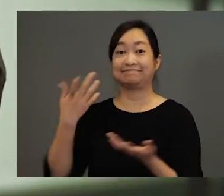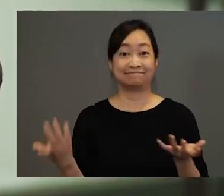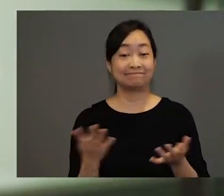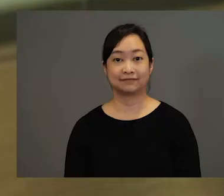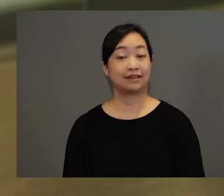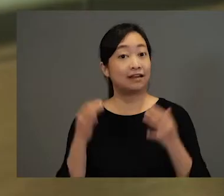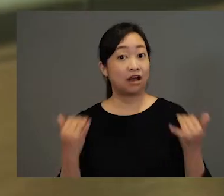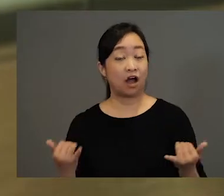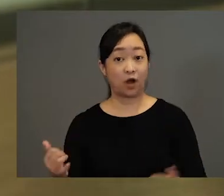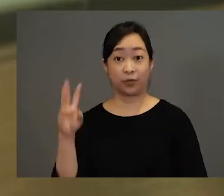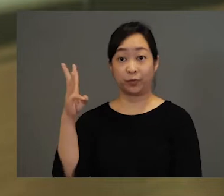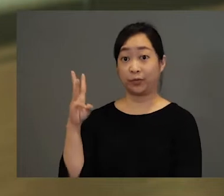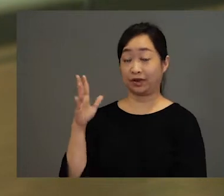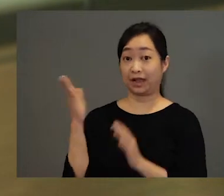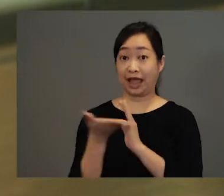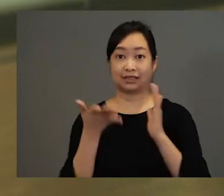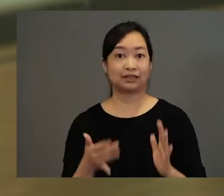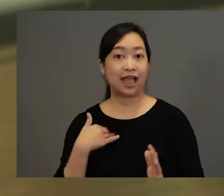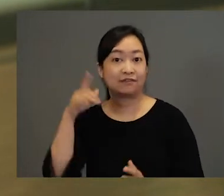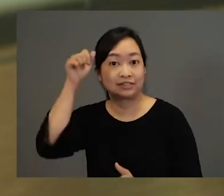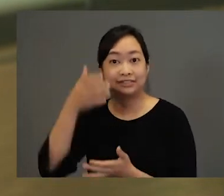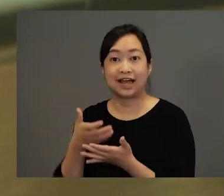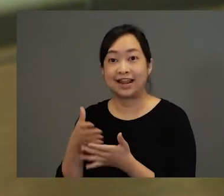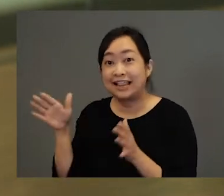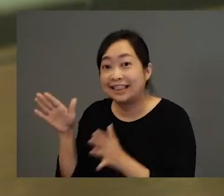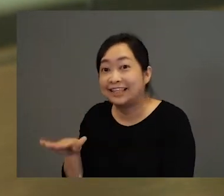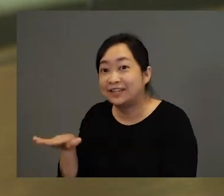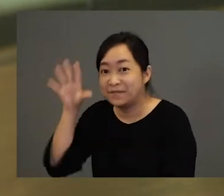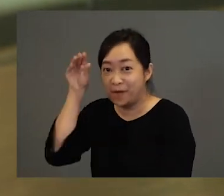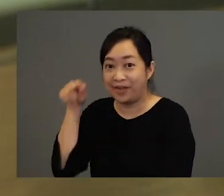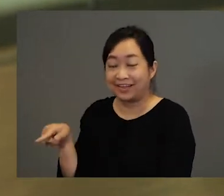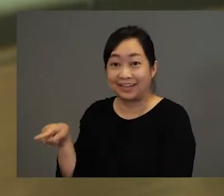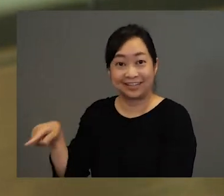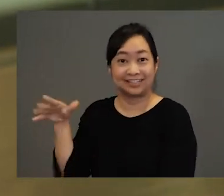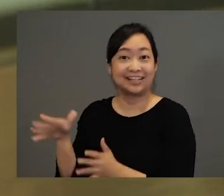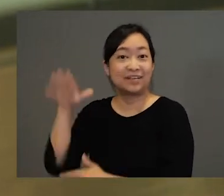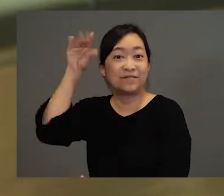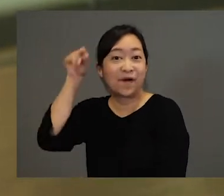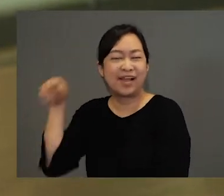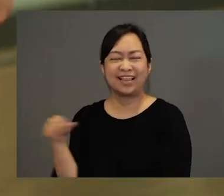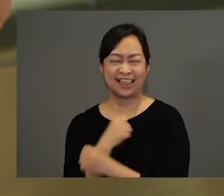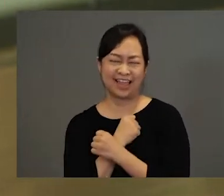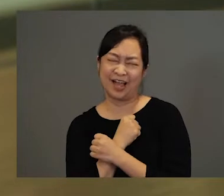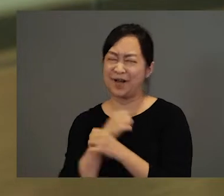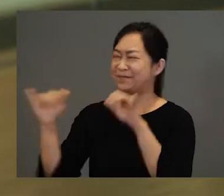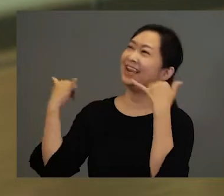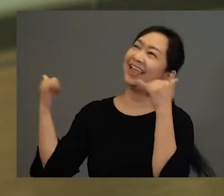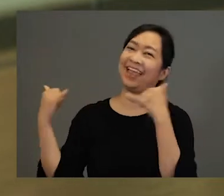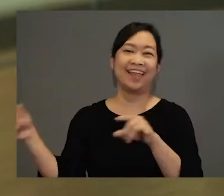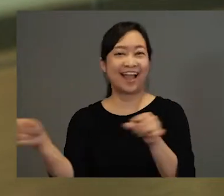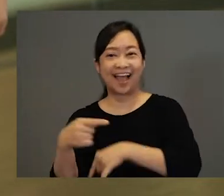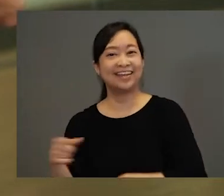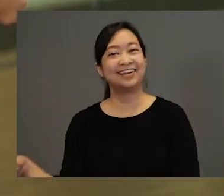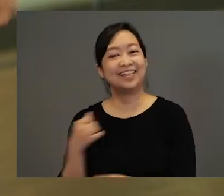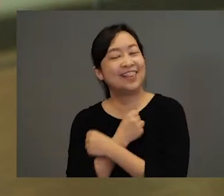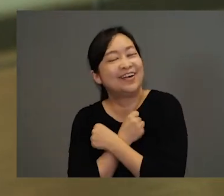to eat. Now the woodcutter, he had a son, a little boy. Now this little boy, he loved to play in the